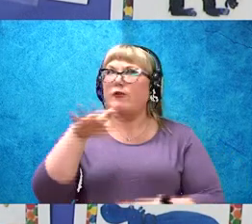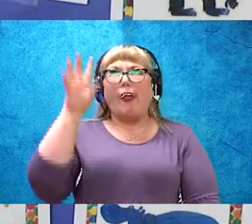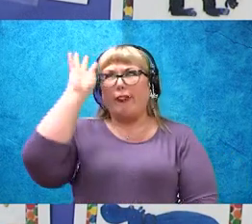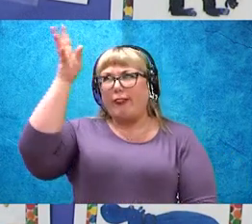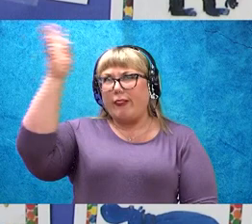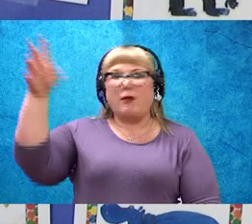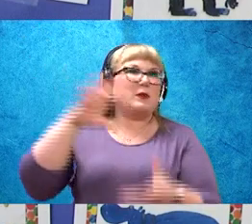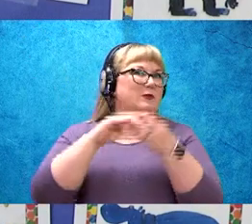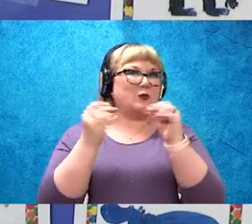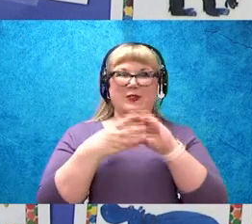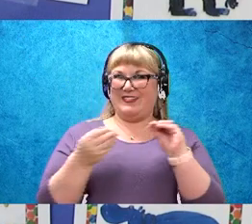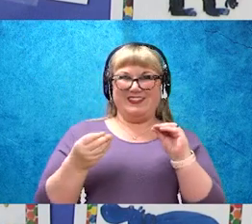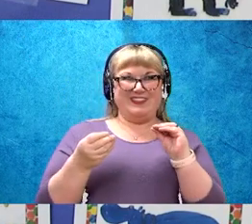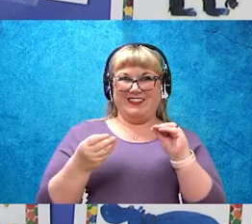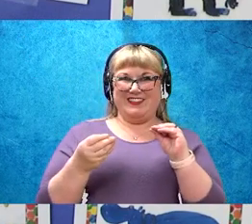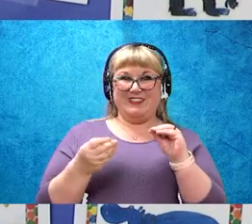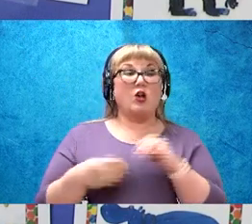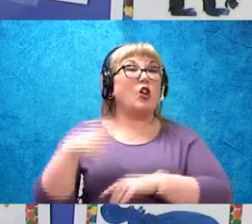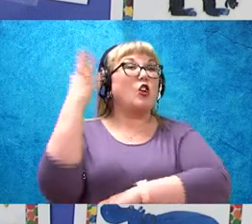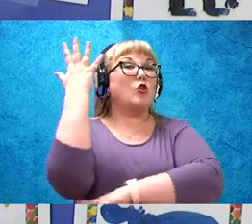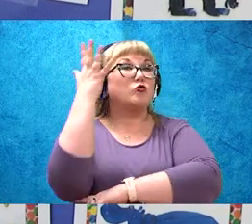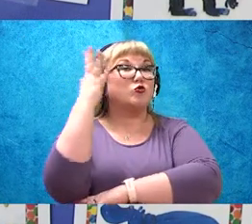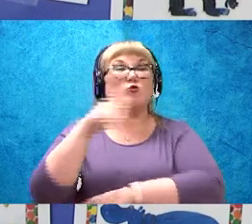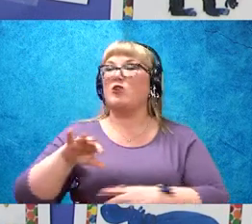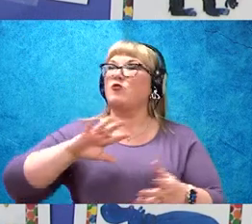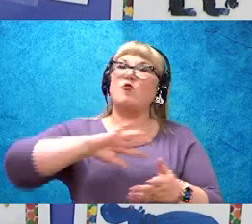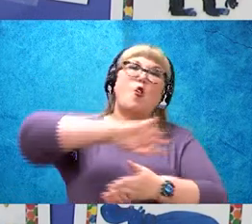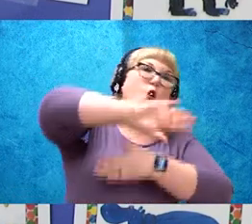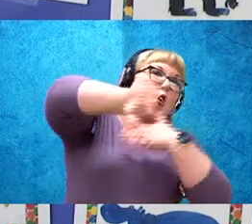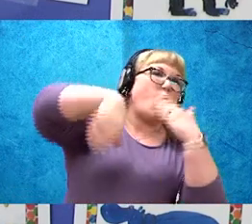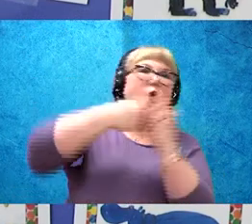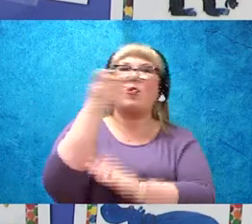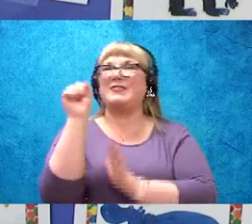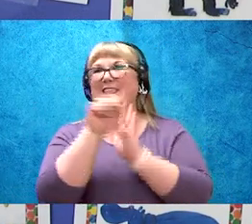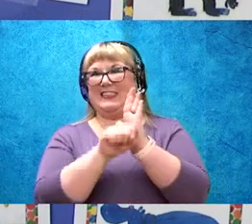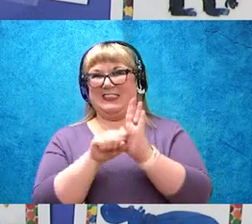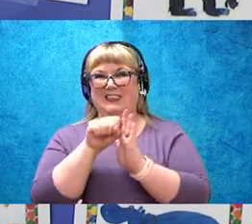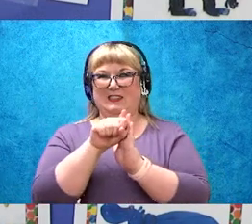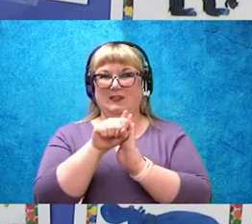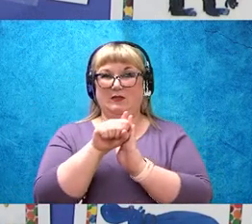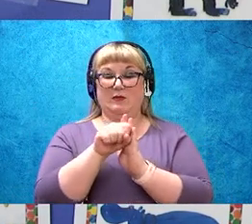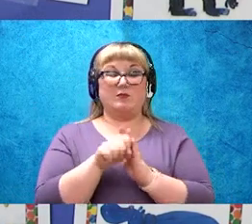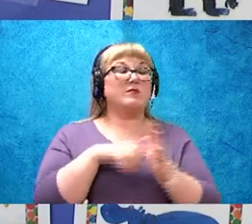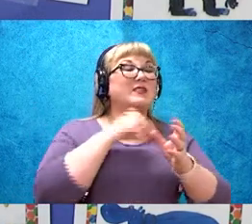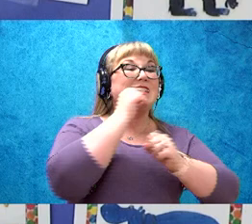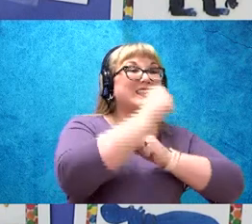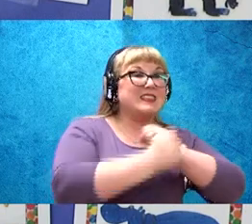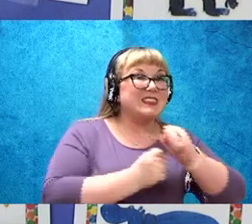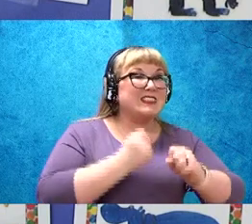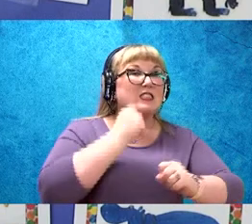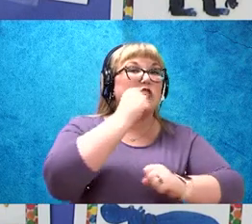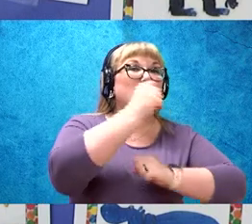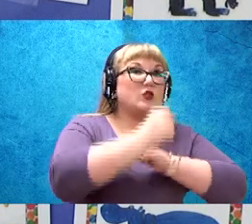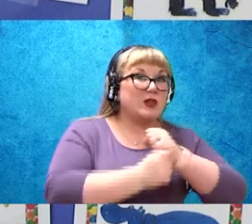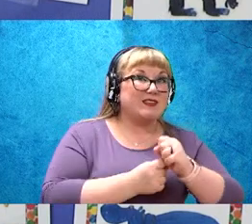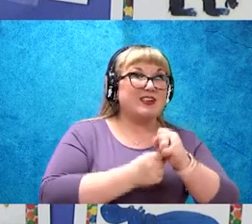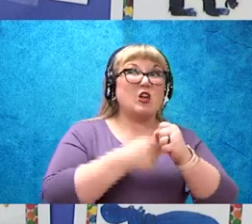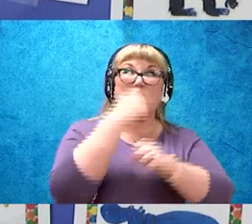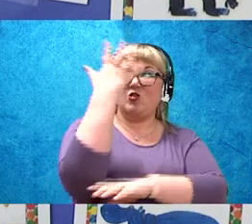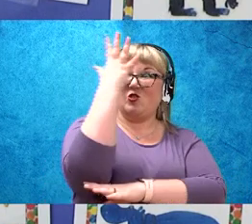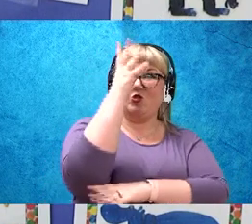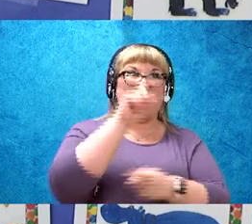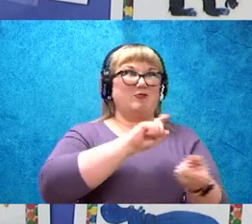story. A tree for all seasons. Year after year, a maple tree